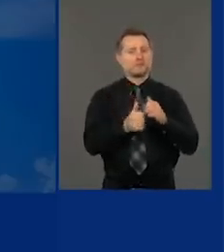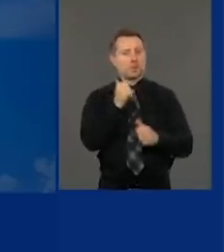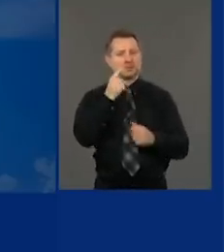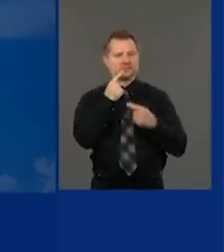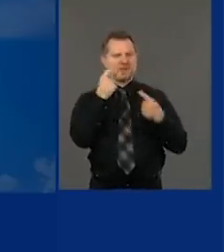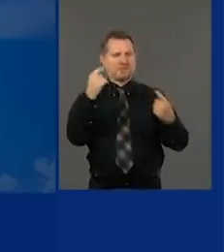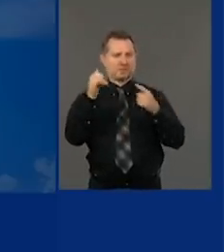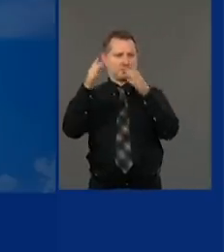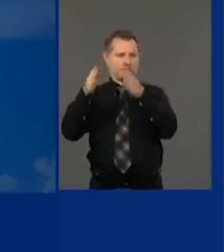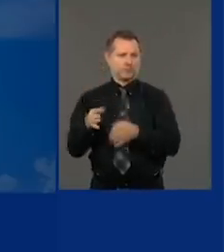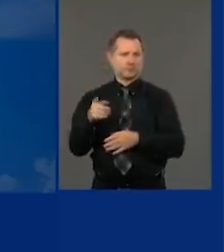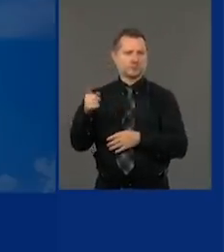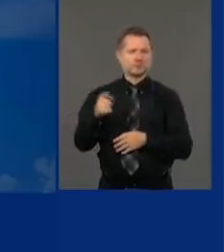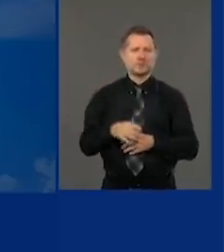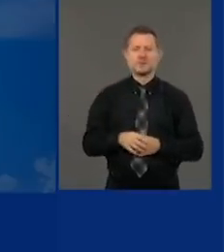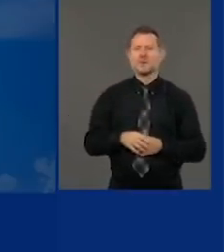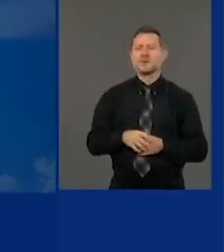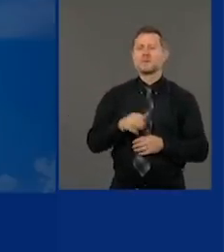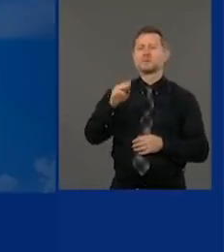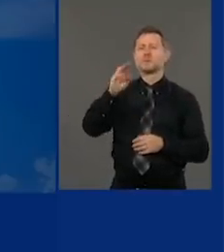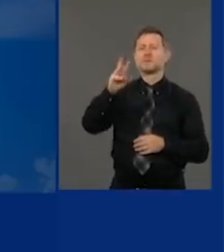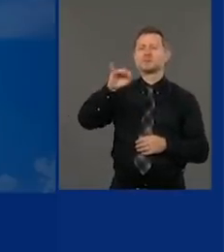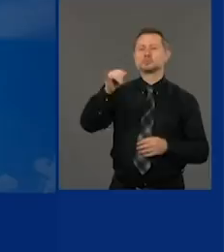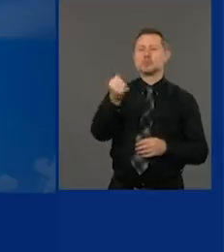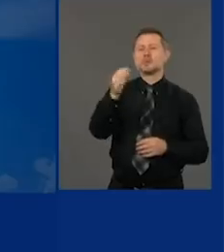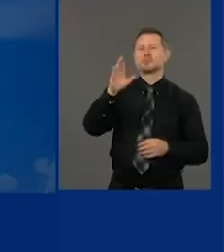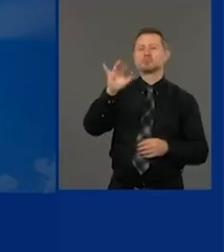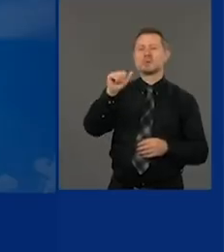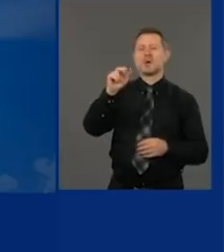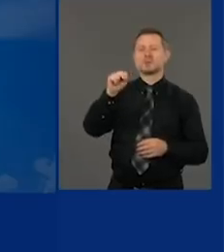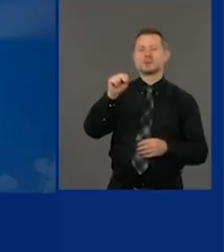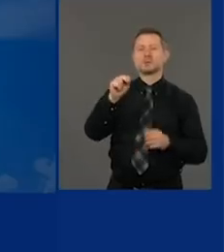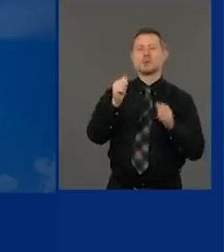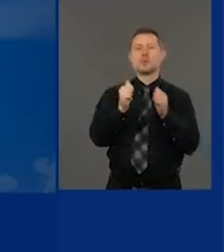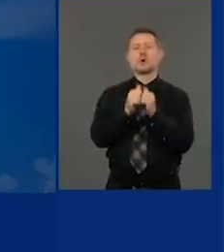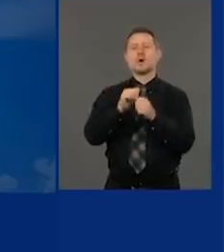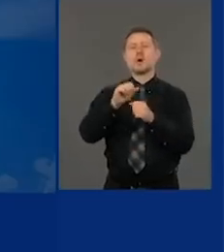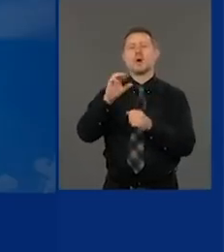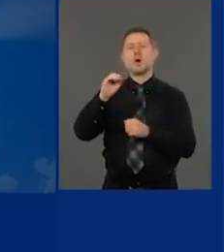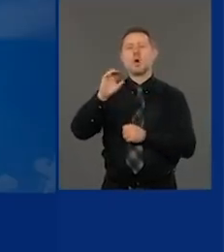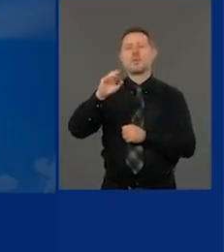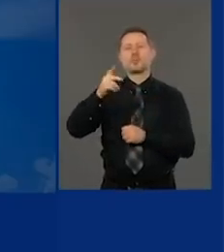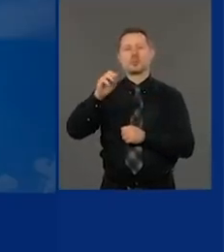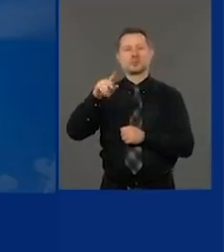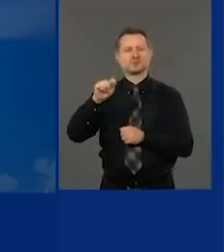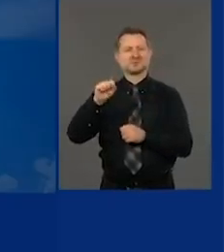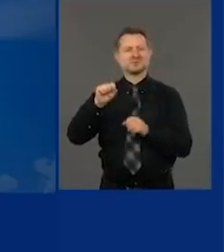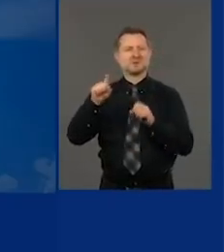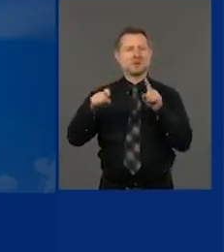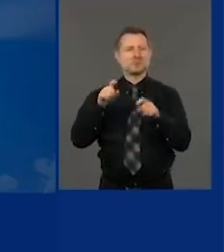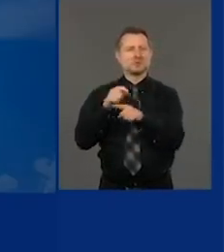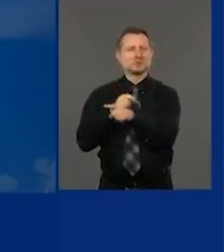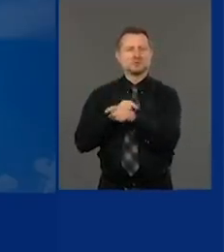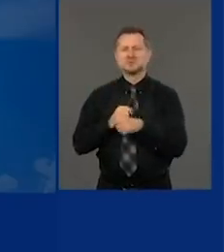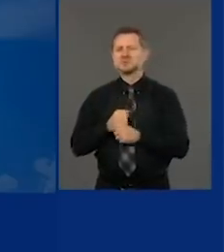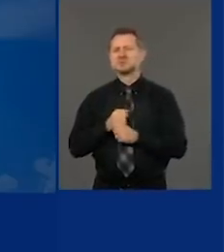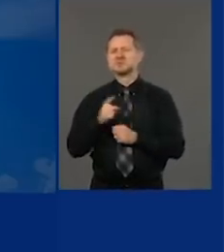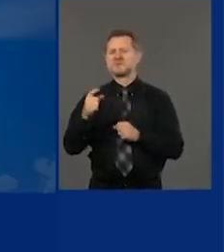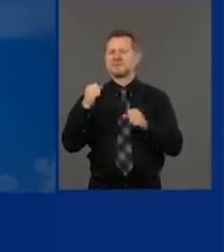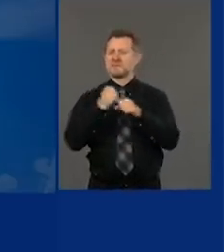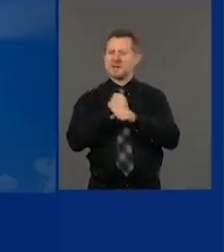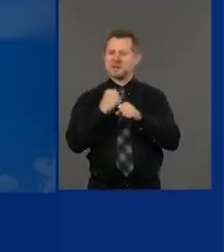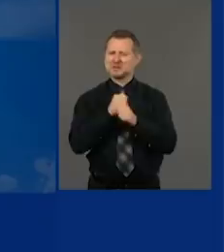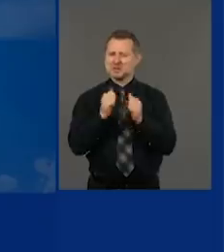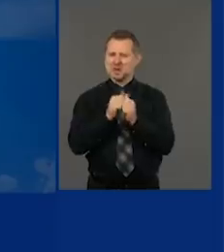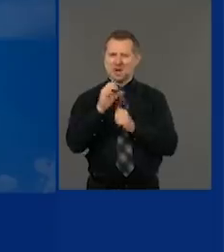William Jennings Bryan with the octopus. He's fighting the octopus. And the octopus is corporate trusts